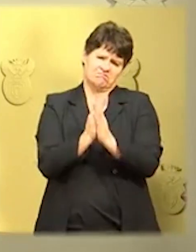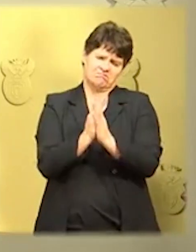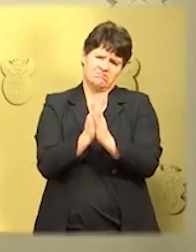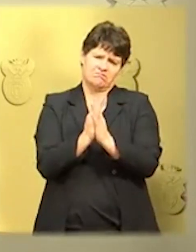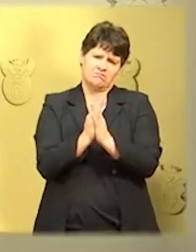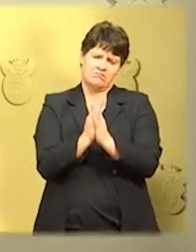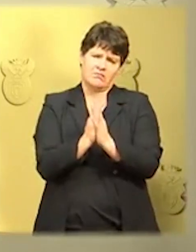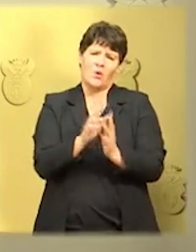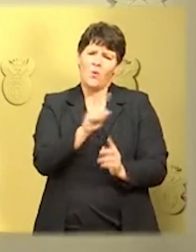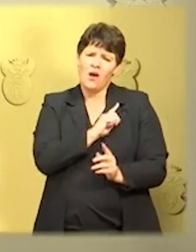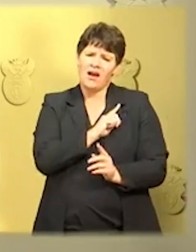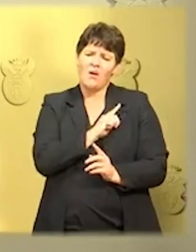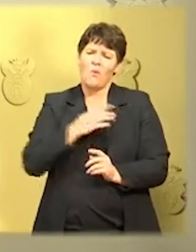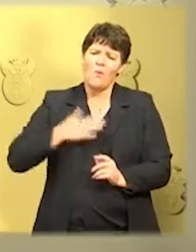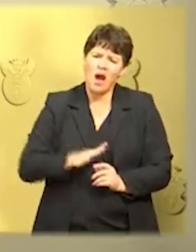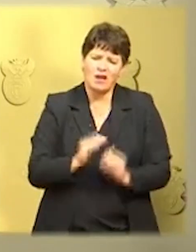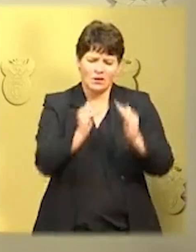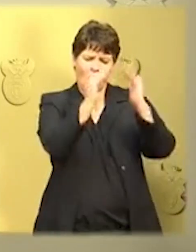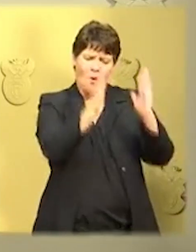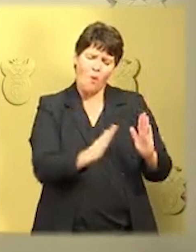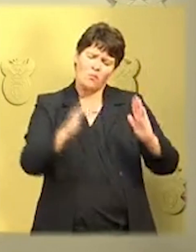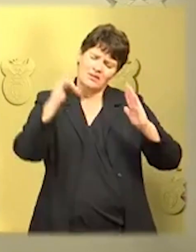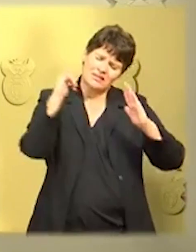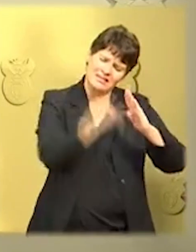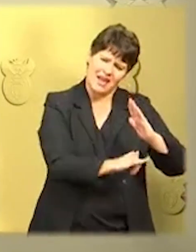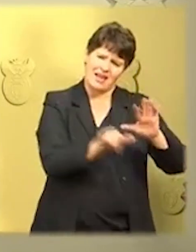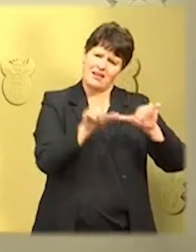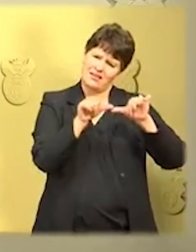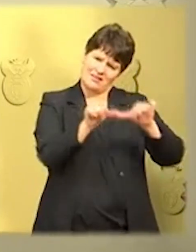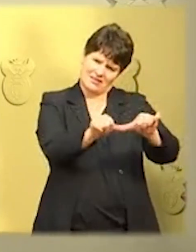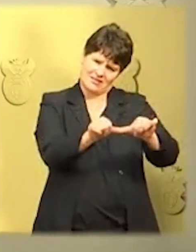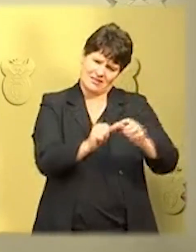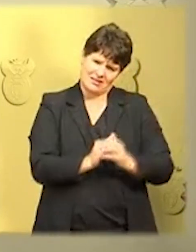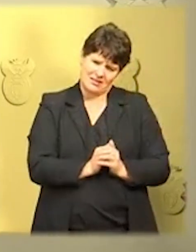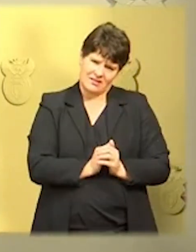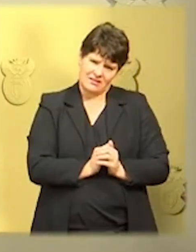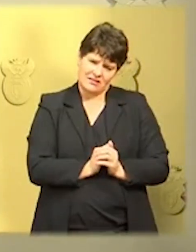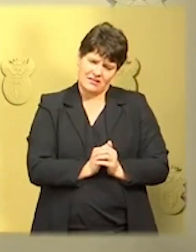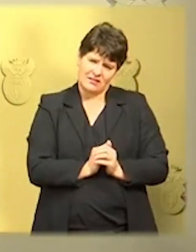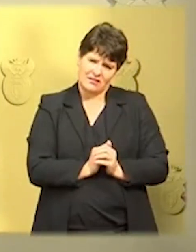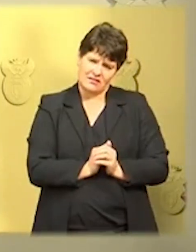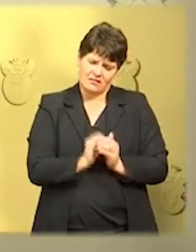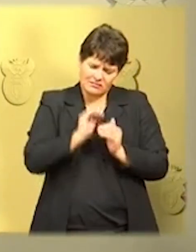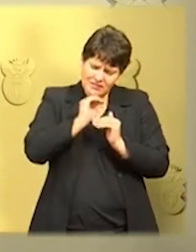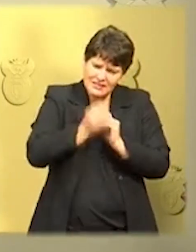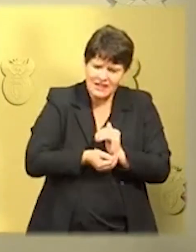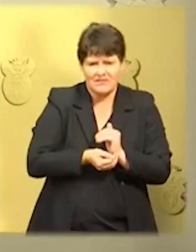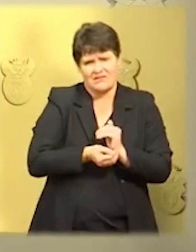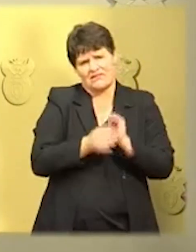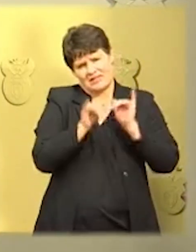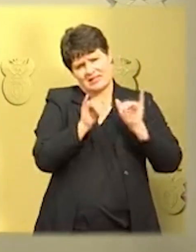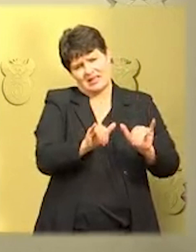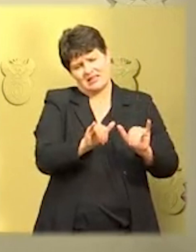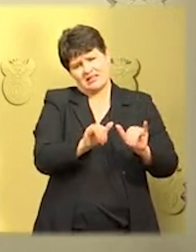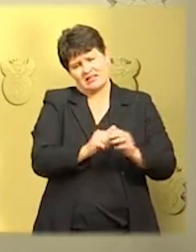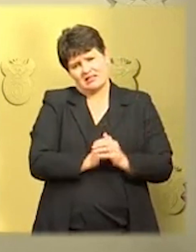continue staying at home. Let us continue staying safe. And thank you for all that you